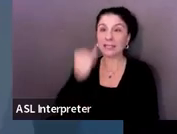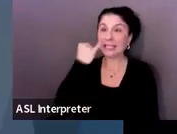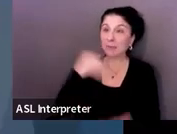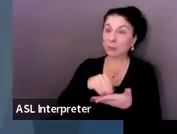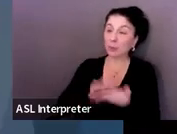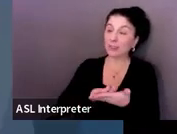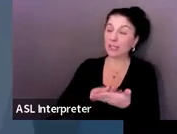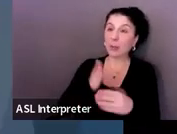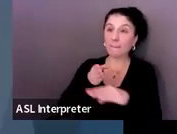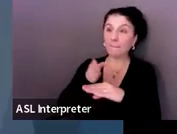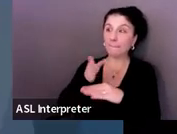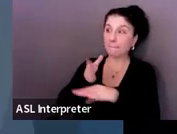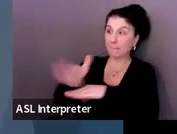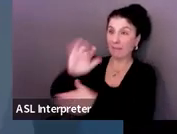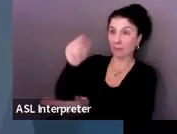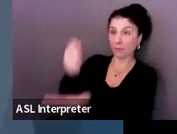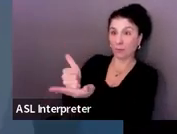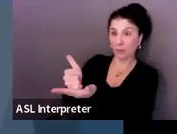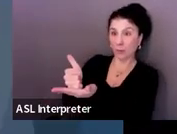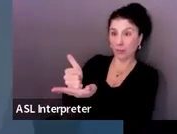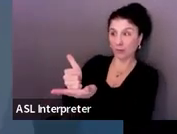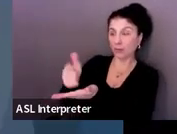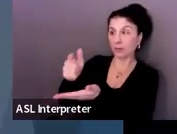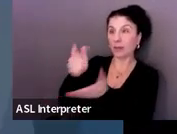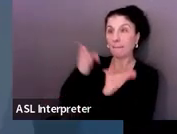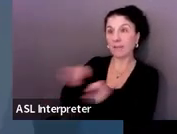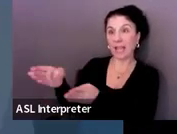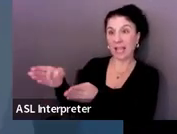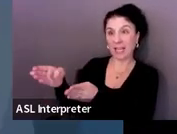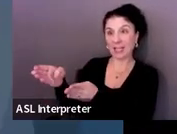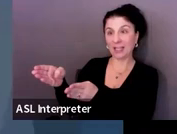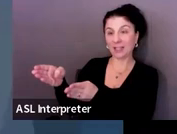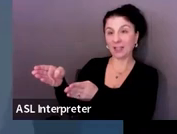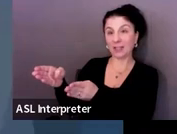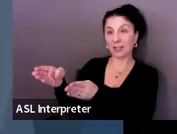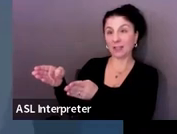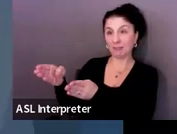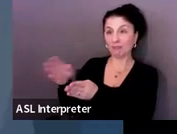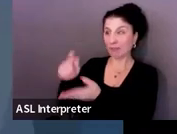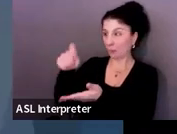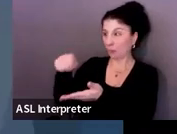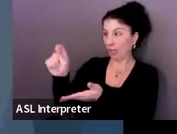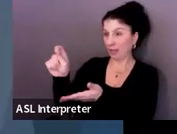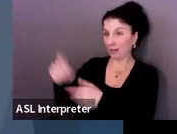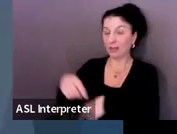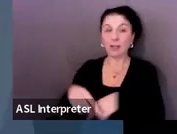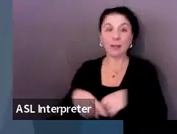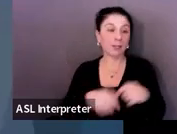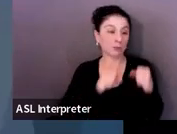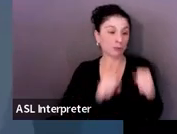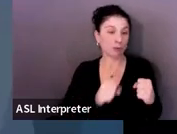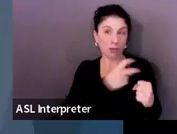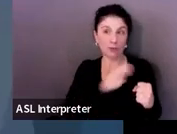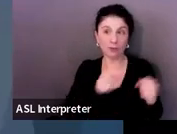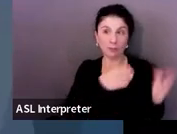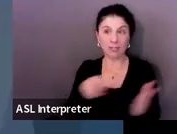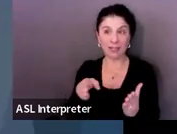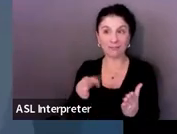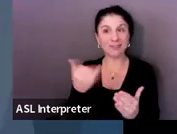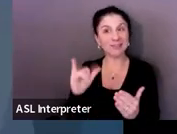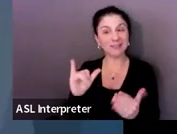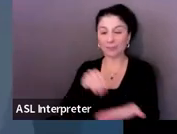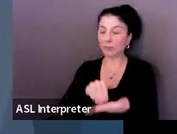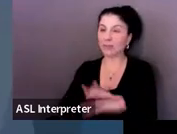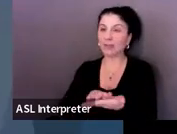on your advance written notice, but it's a really good, strong, robust transition plan, we still have to report it as non